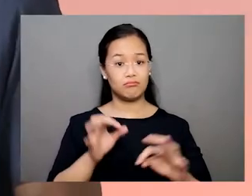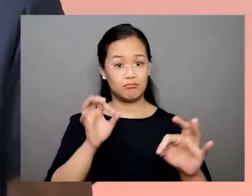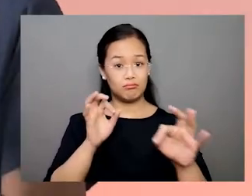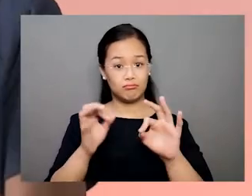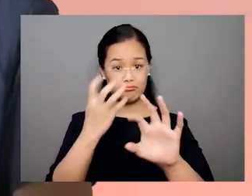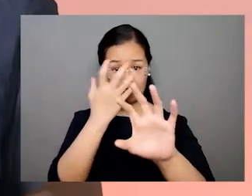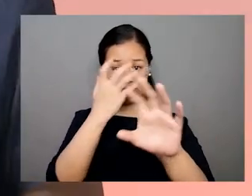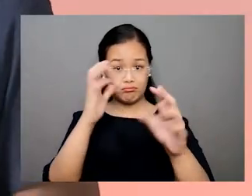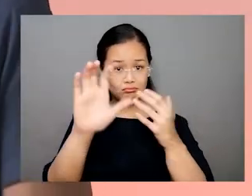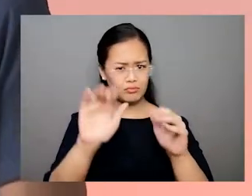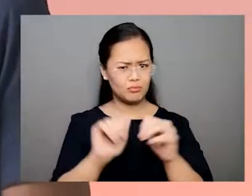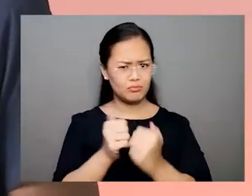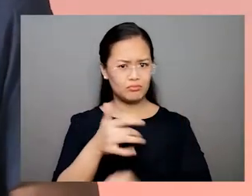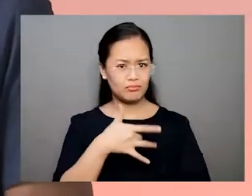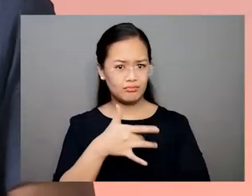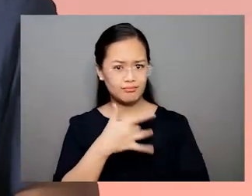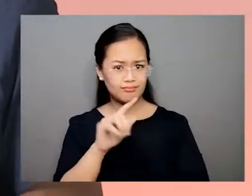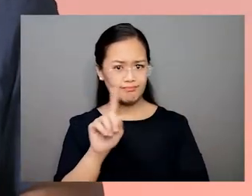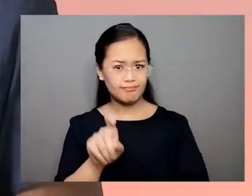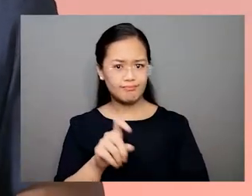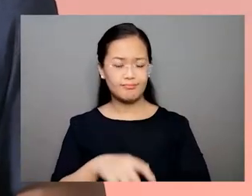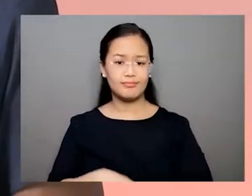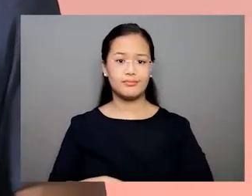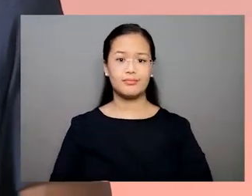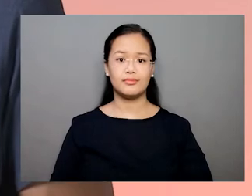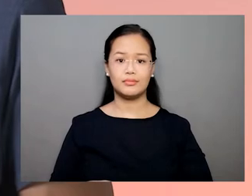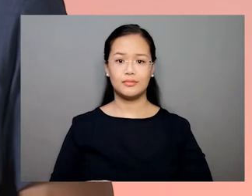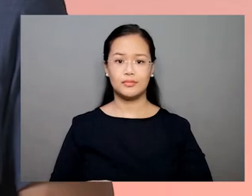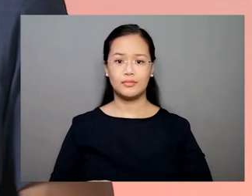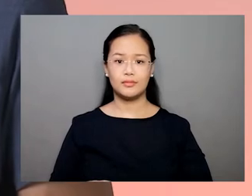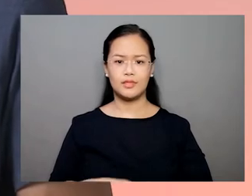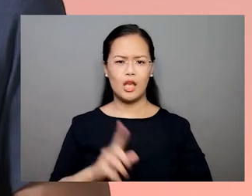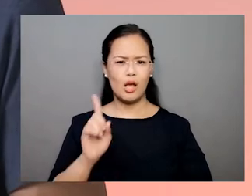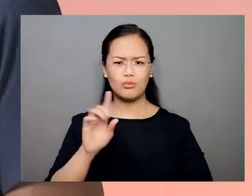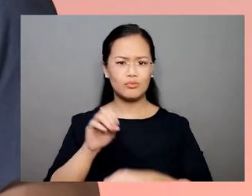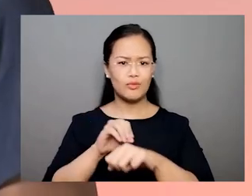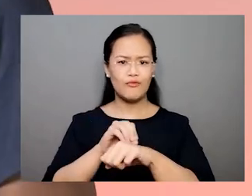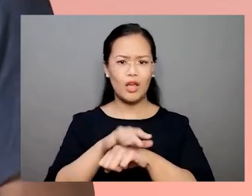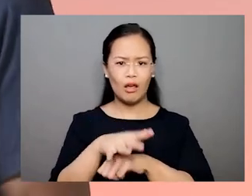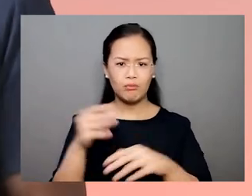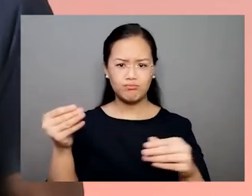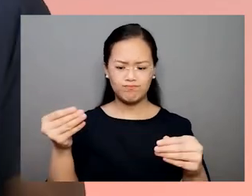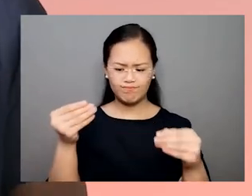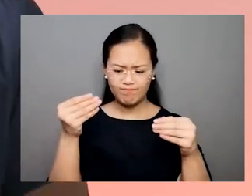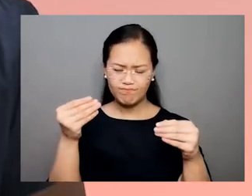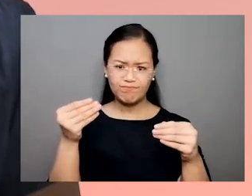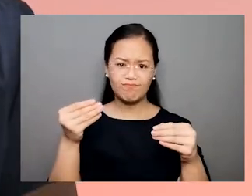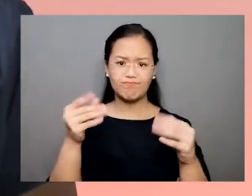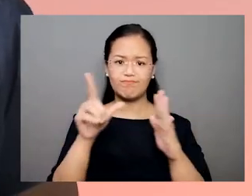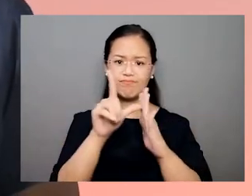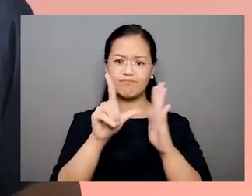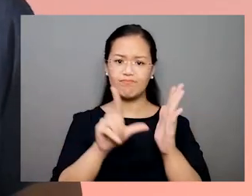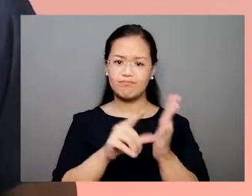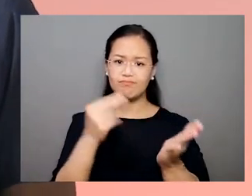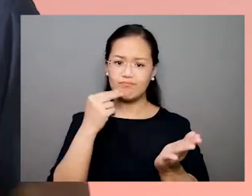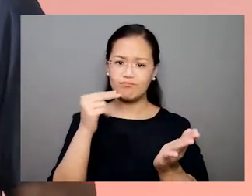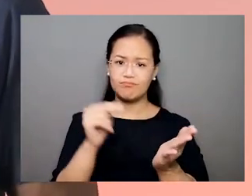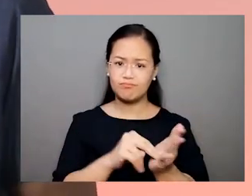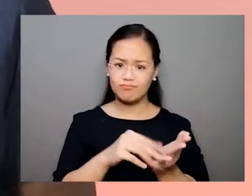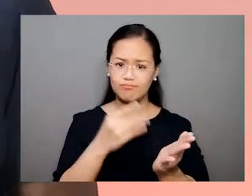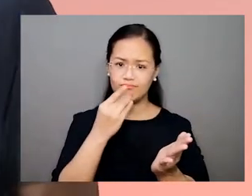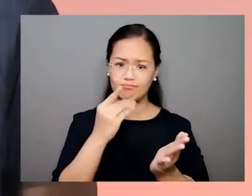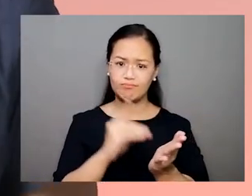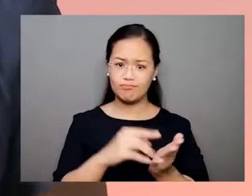If you were in that situation, how would you feel? What would be the effect of that legal